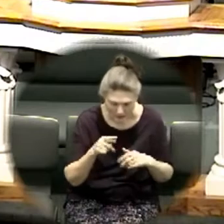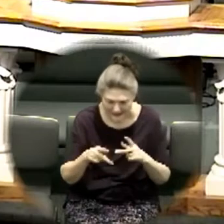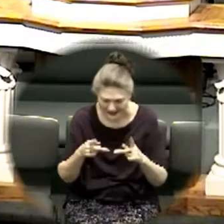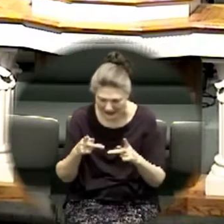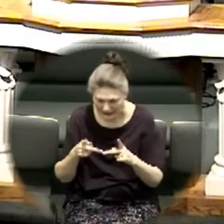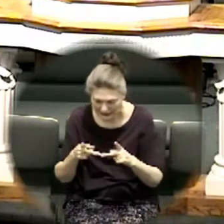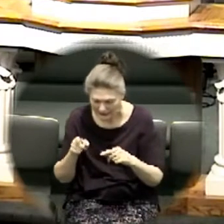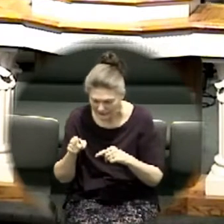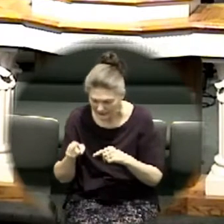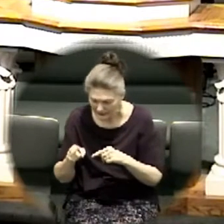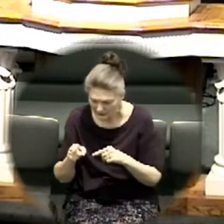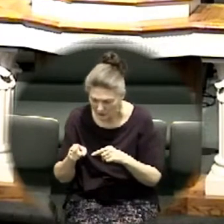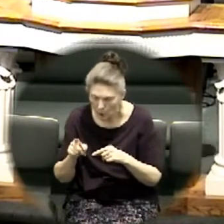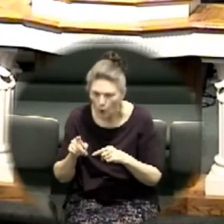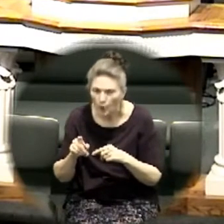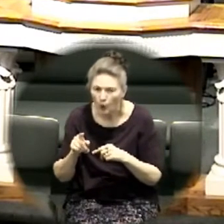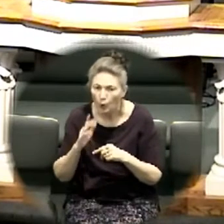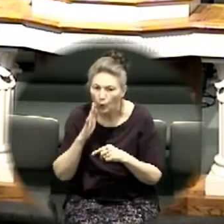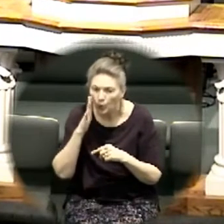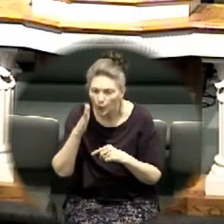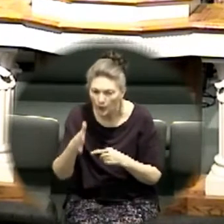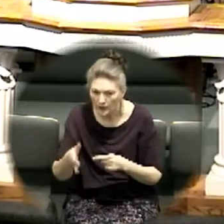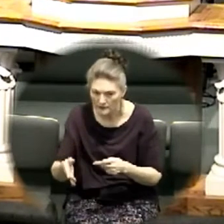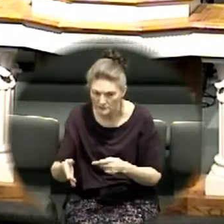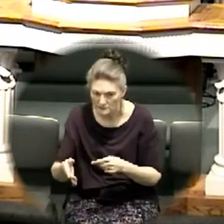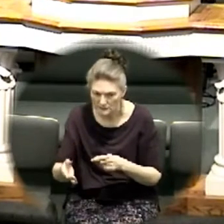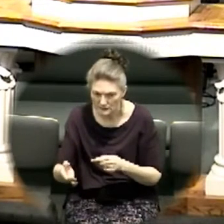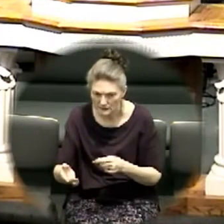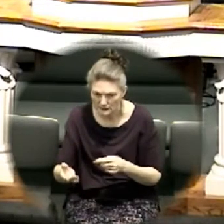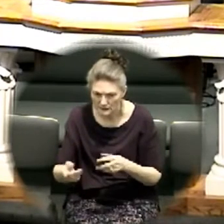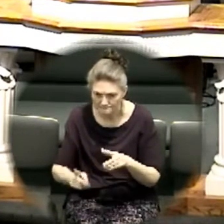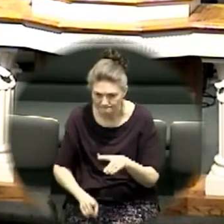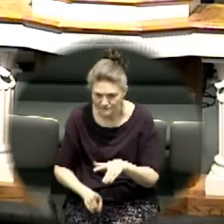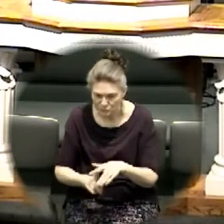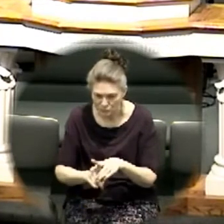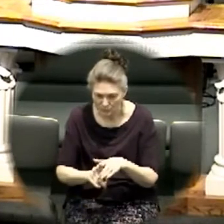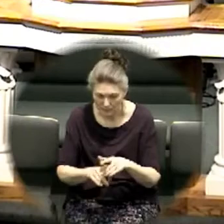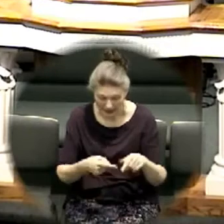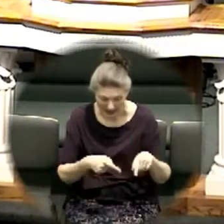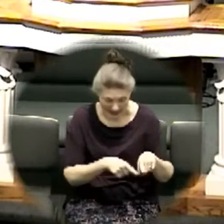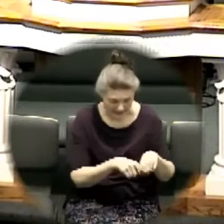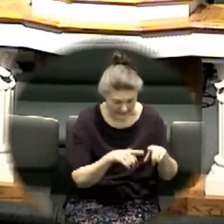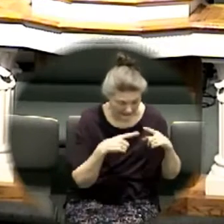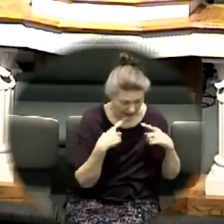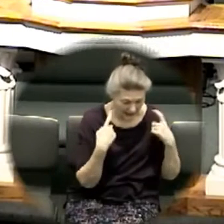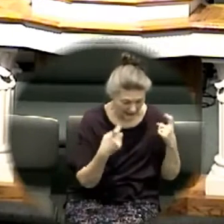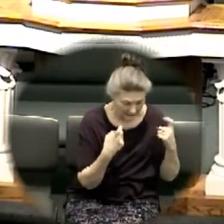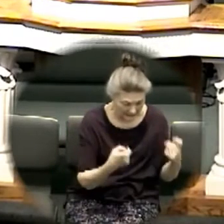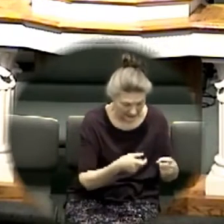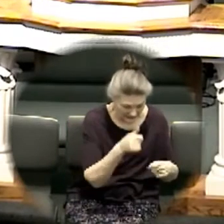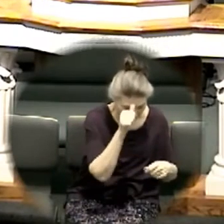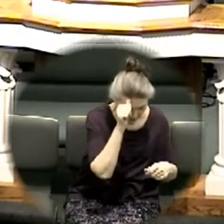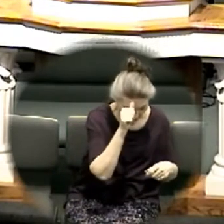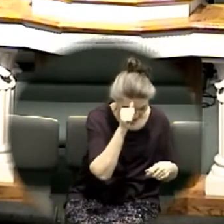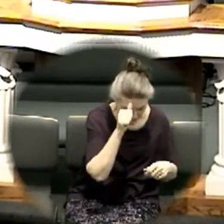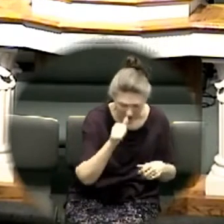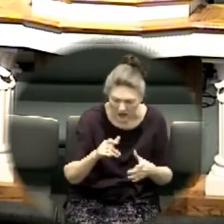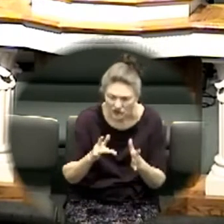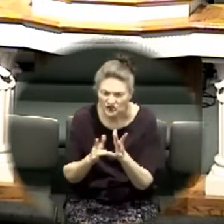who was to come as Adam sinned Jesus is called the second Adam